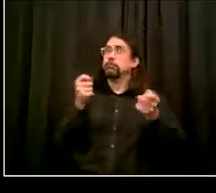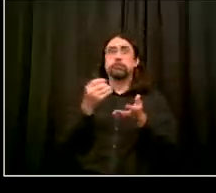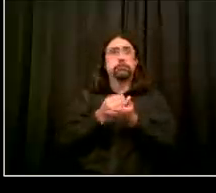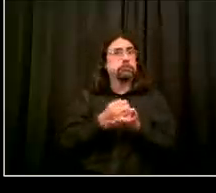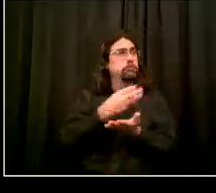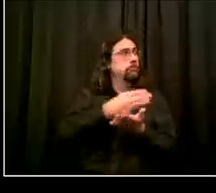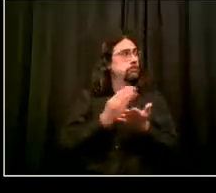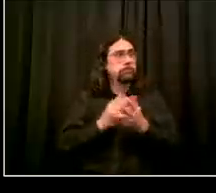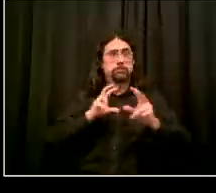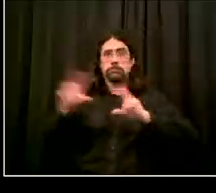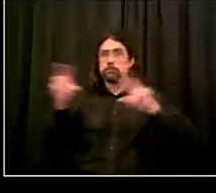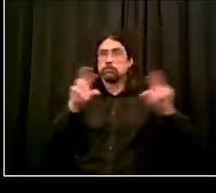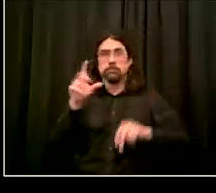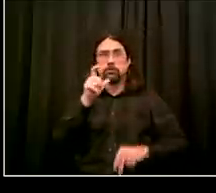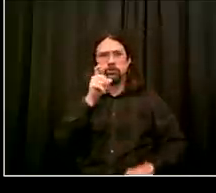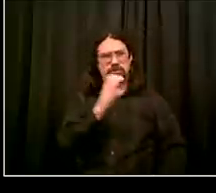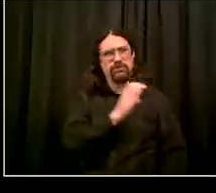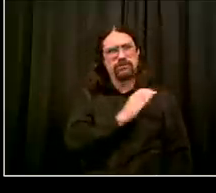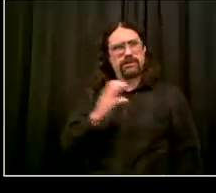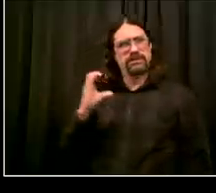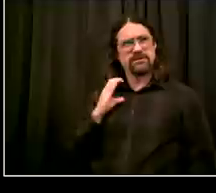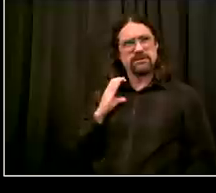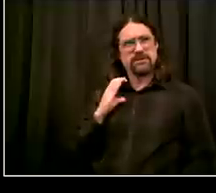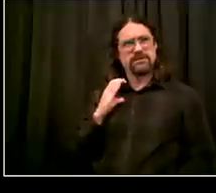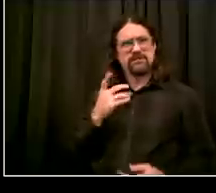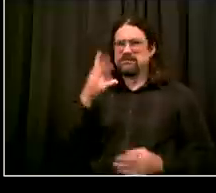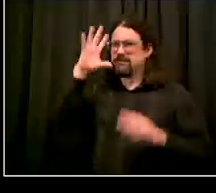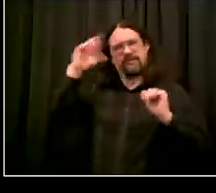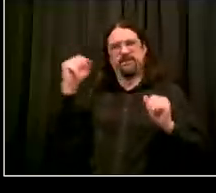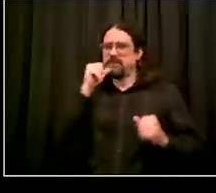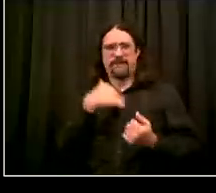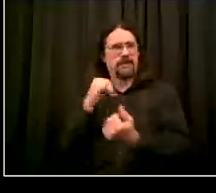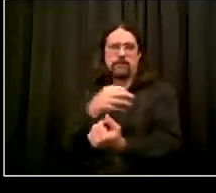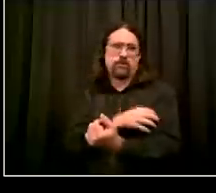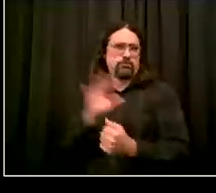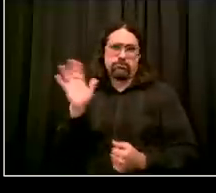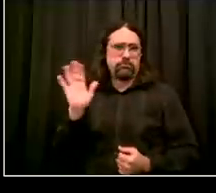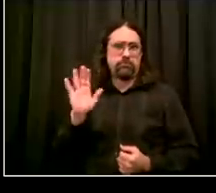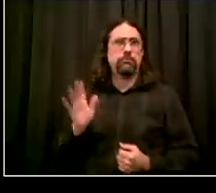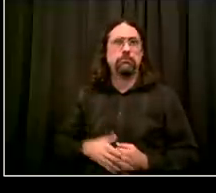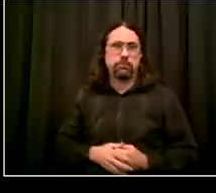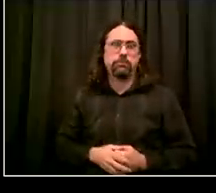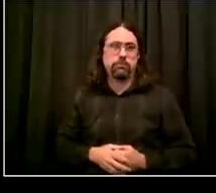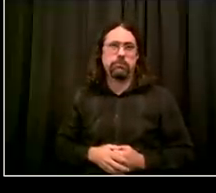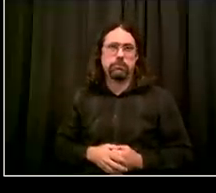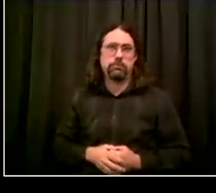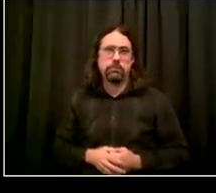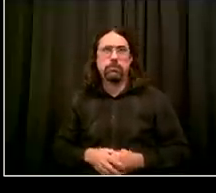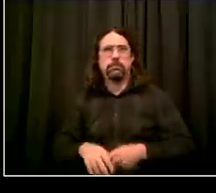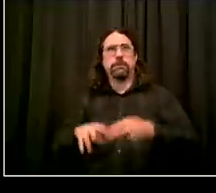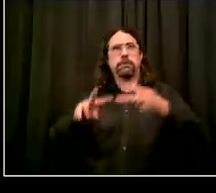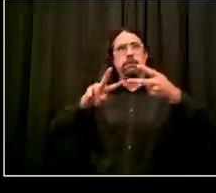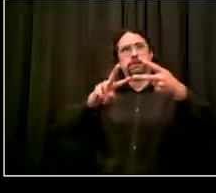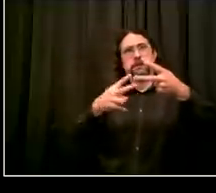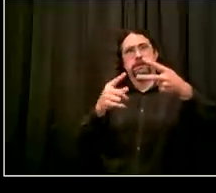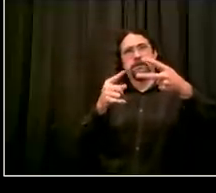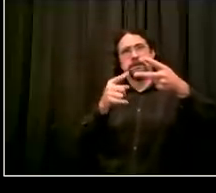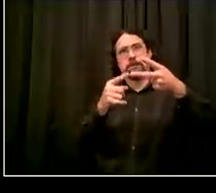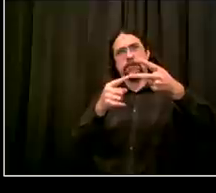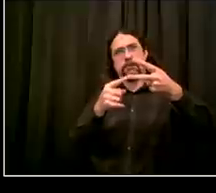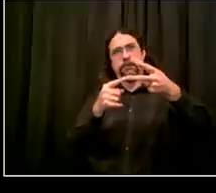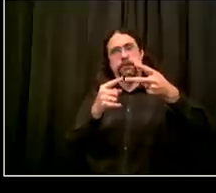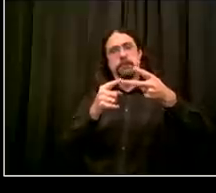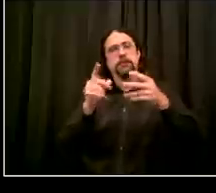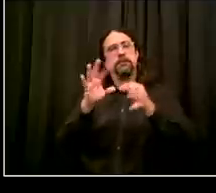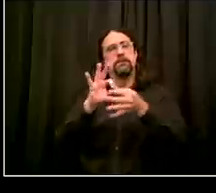and leadership to govern their and what the president has threatened is to step in push the municipalities